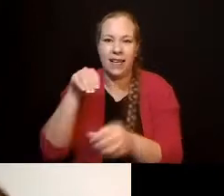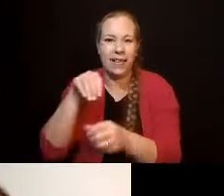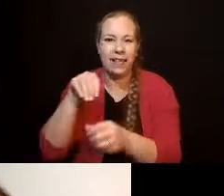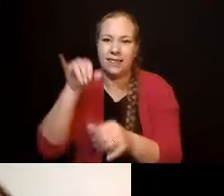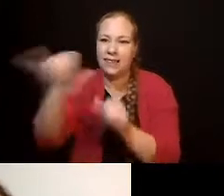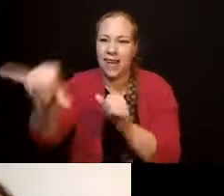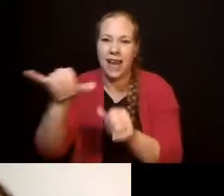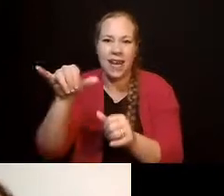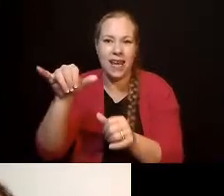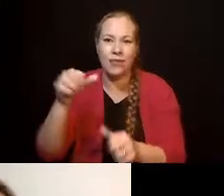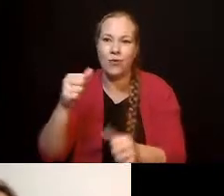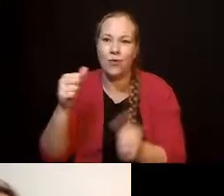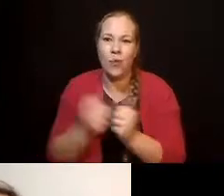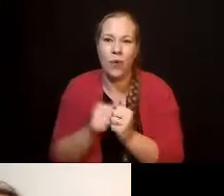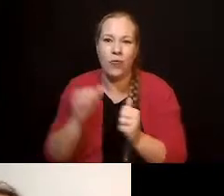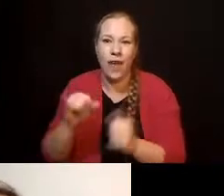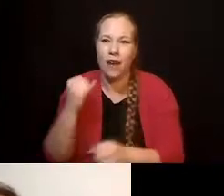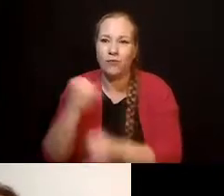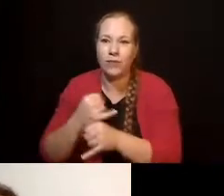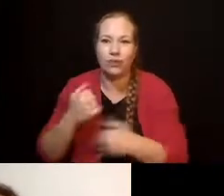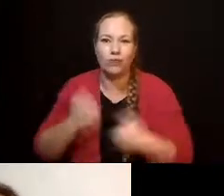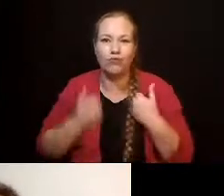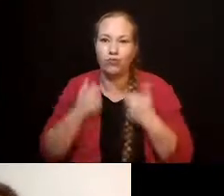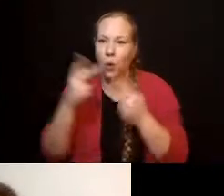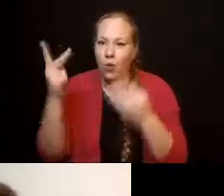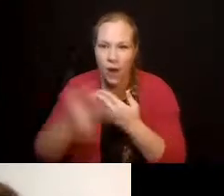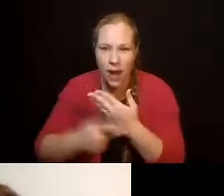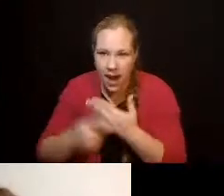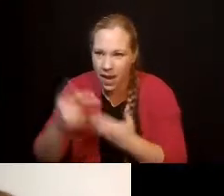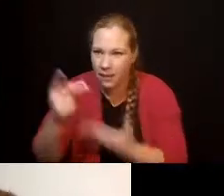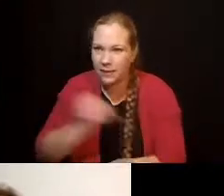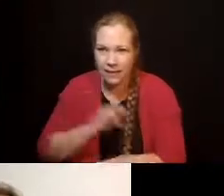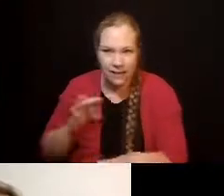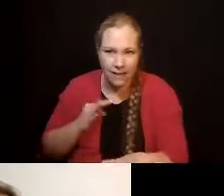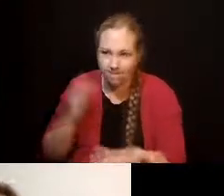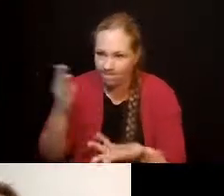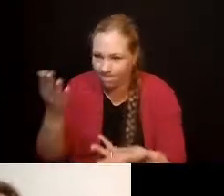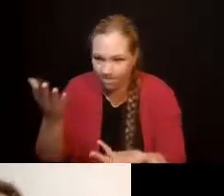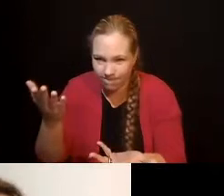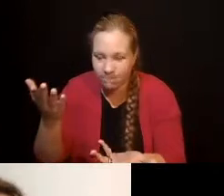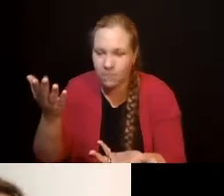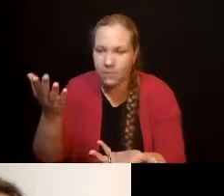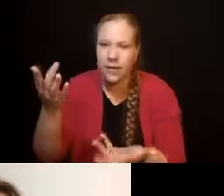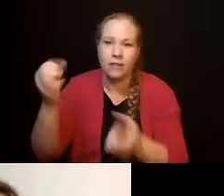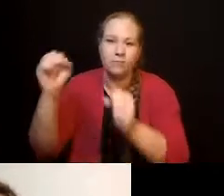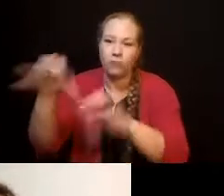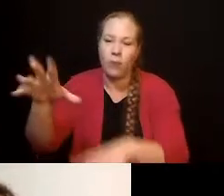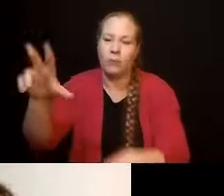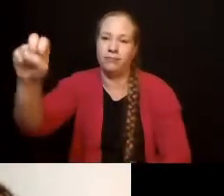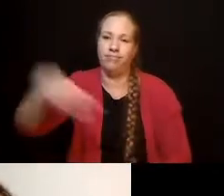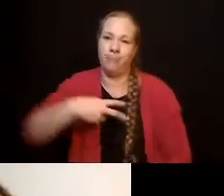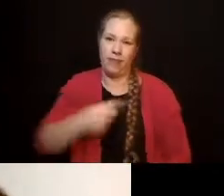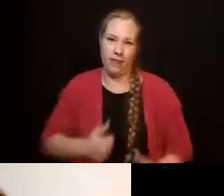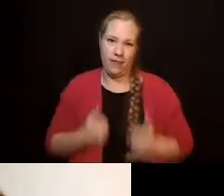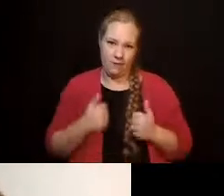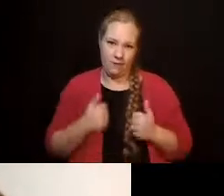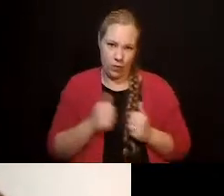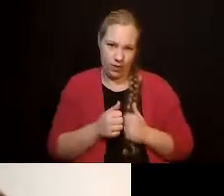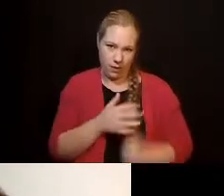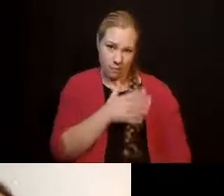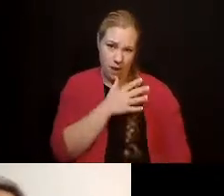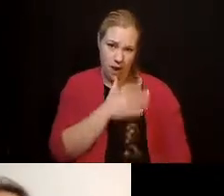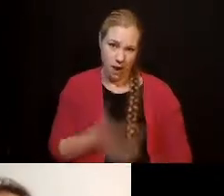mom. That did not make him very happy. And Jesse not being happy does not make mom very happy, right?